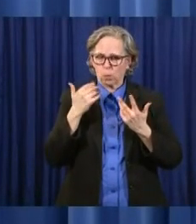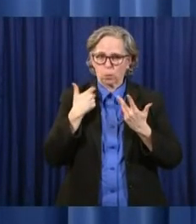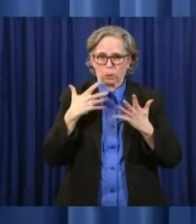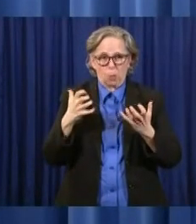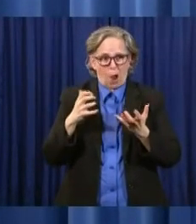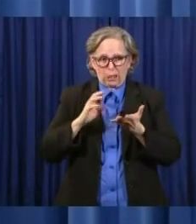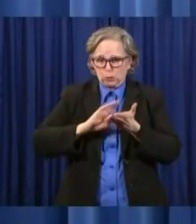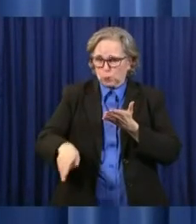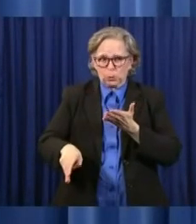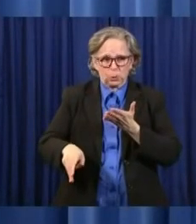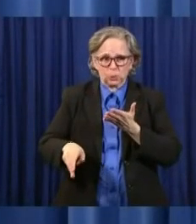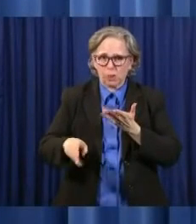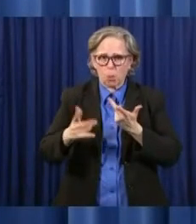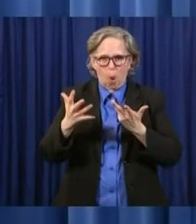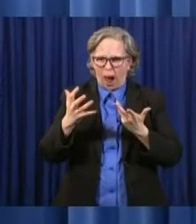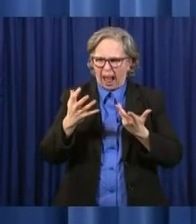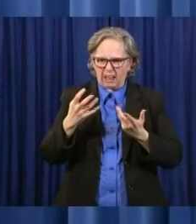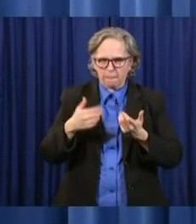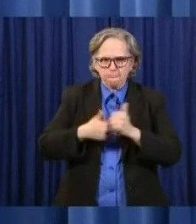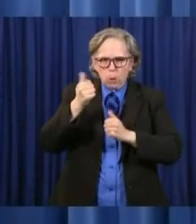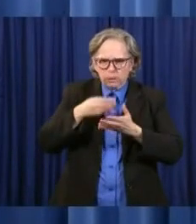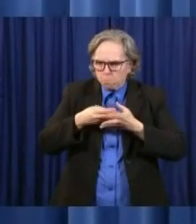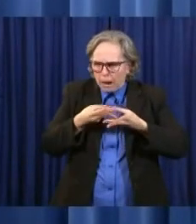significant parts of the budget.